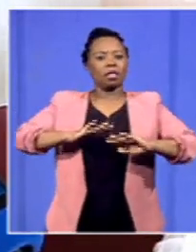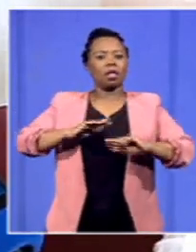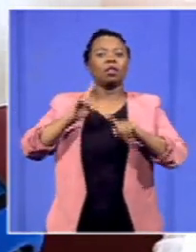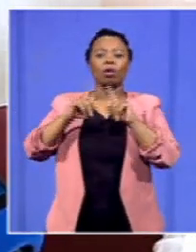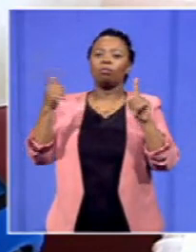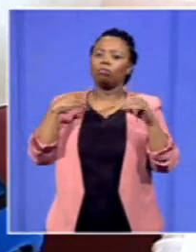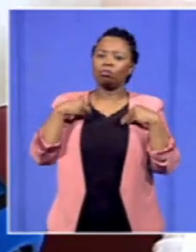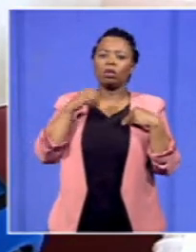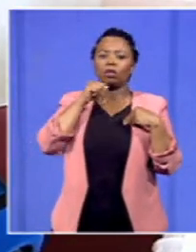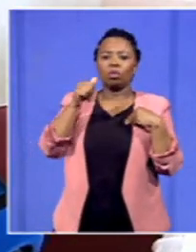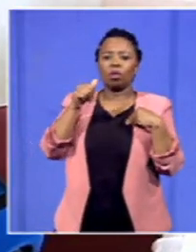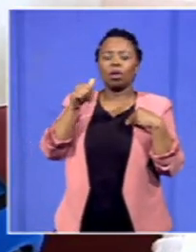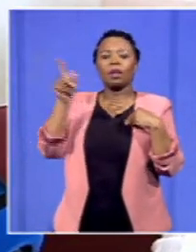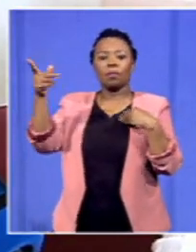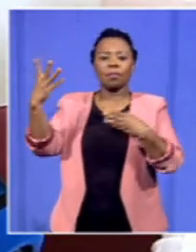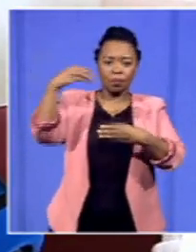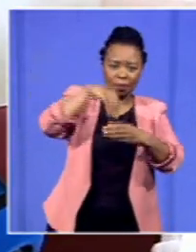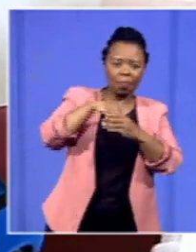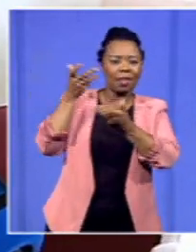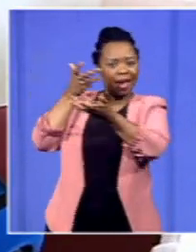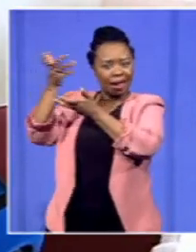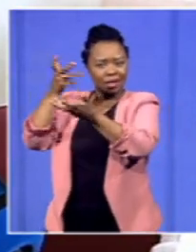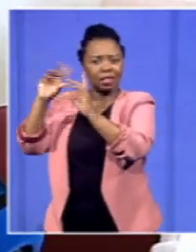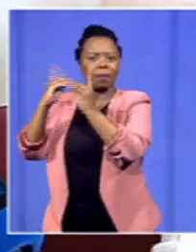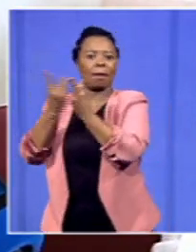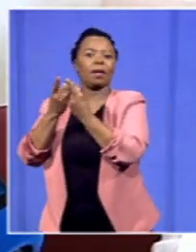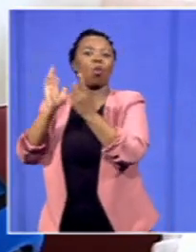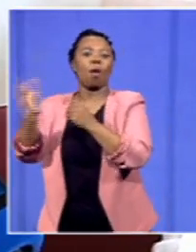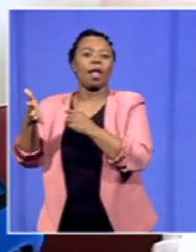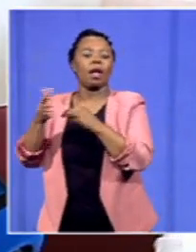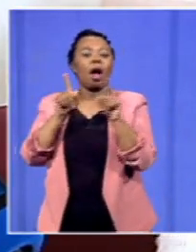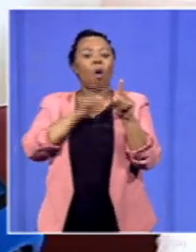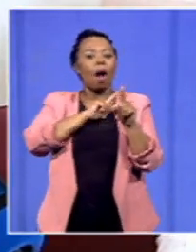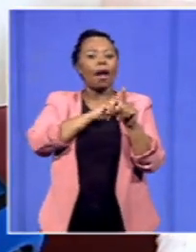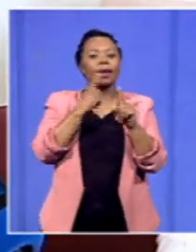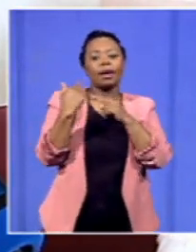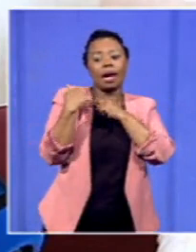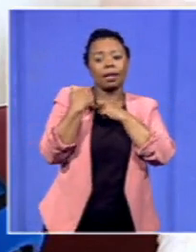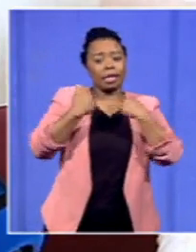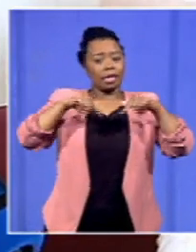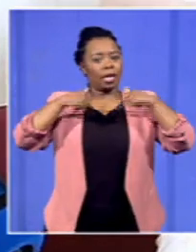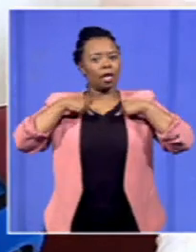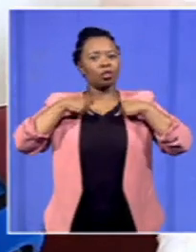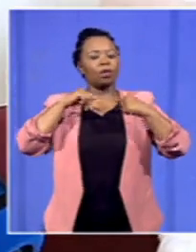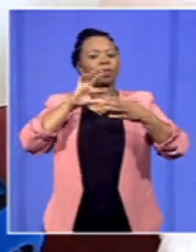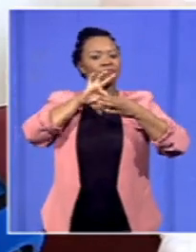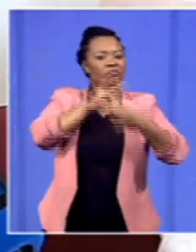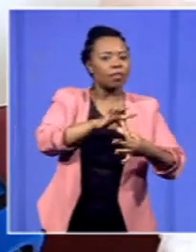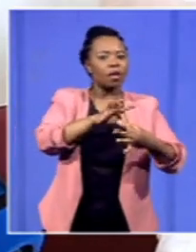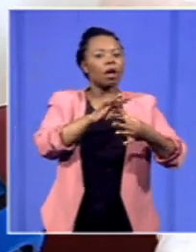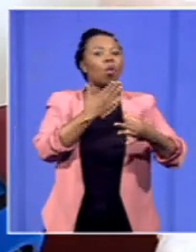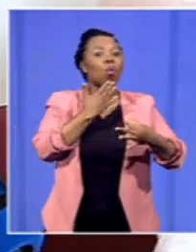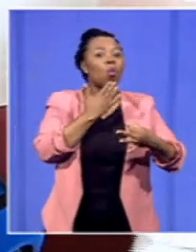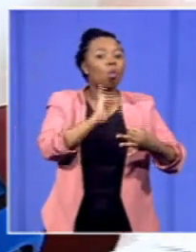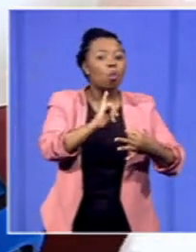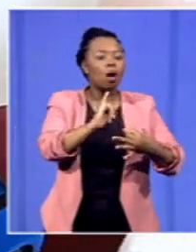continue engaging the department at any moment because our mandate and our loyalty is towards our members so we'll always engage them